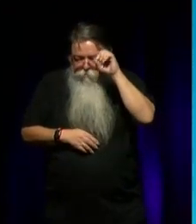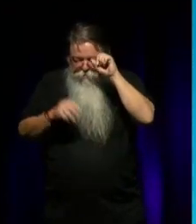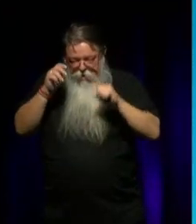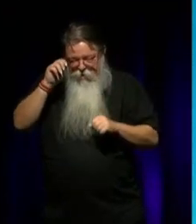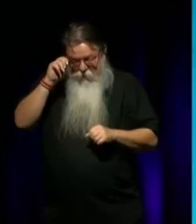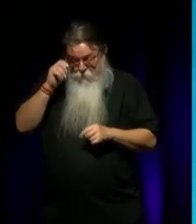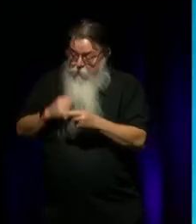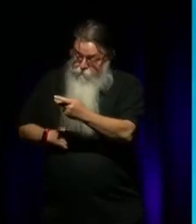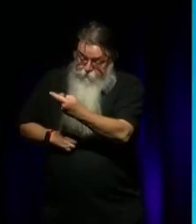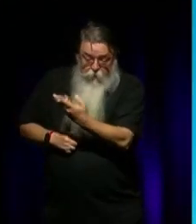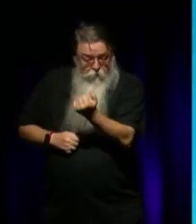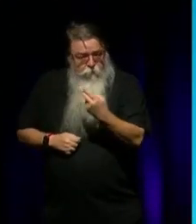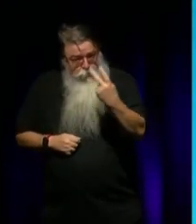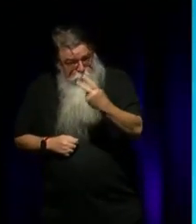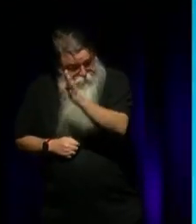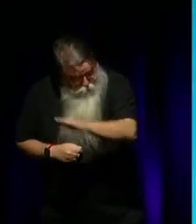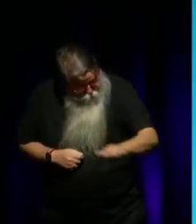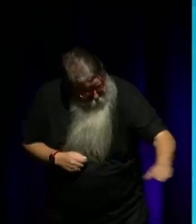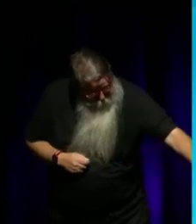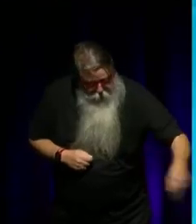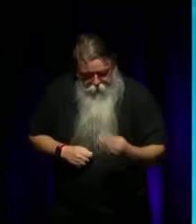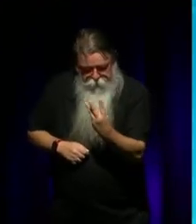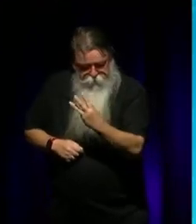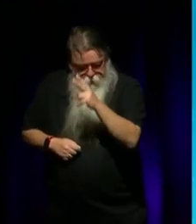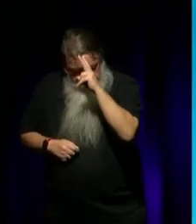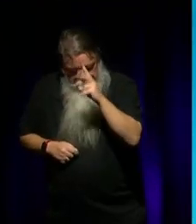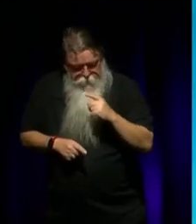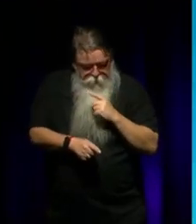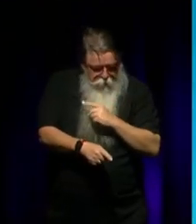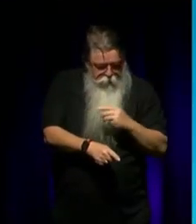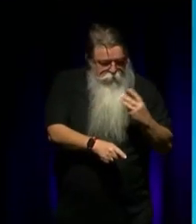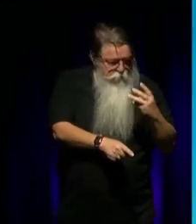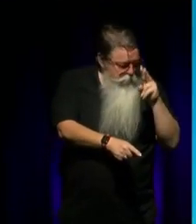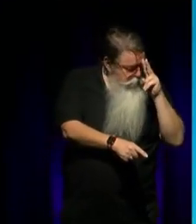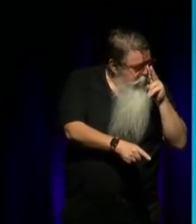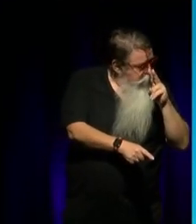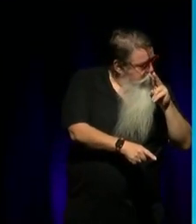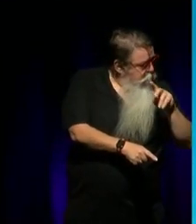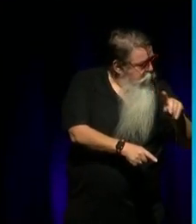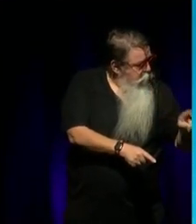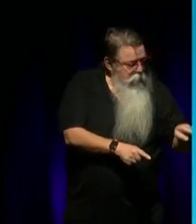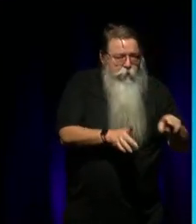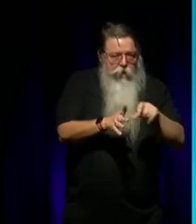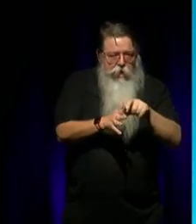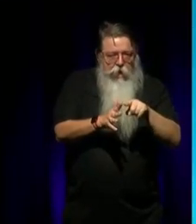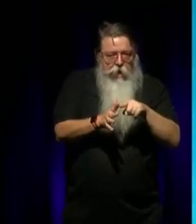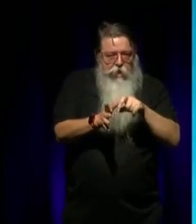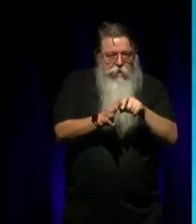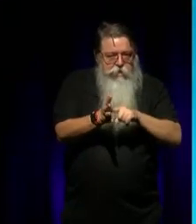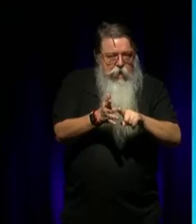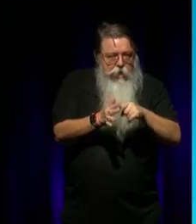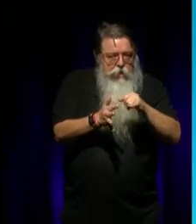kids, you know. And three girls a boy, three girls... The deadliest boy, and then...